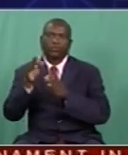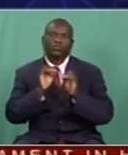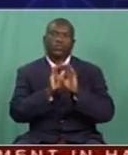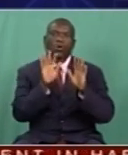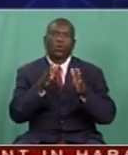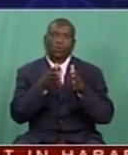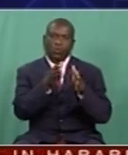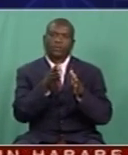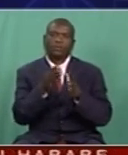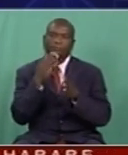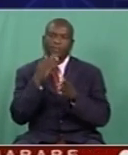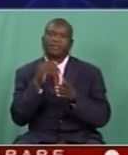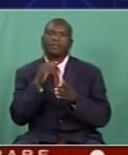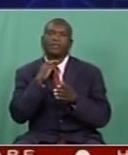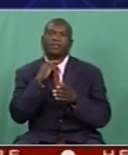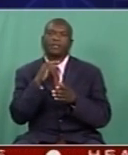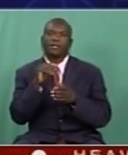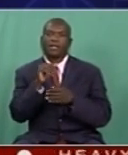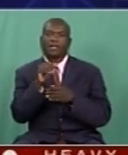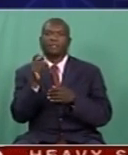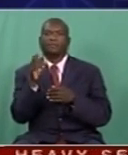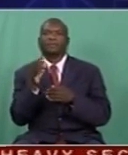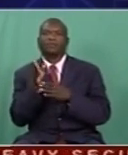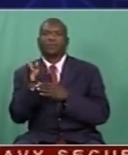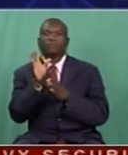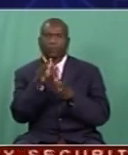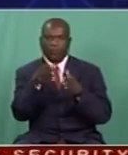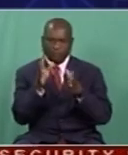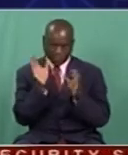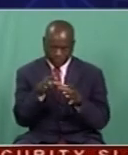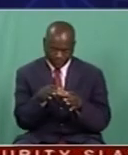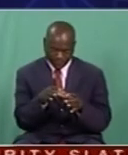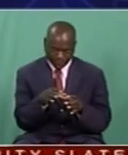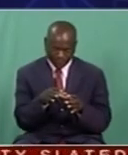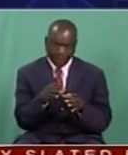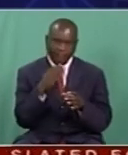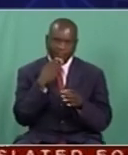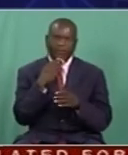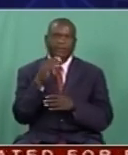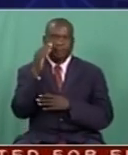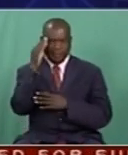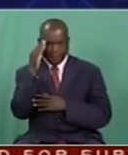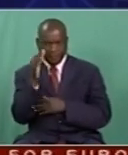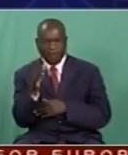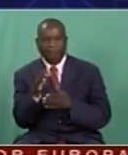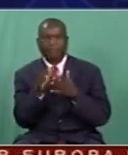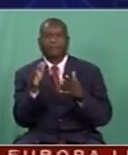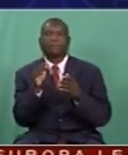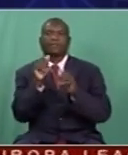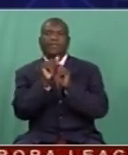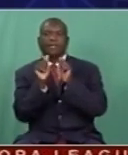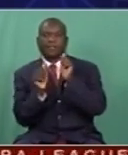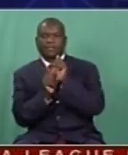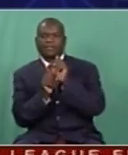that we continue to do across the board. Fantastic. Excuse me. Now, that's Mrs. Tenday Maduno, the acting head of Radio Services